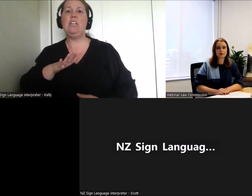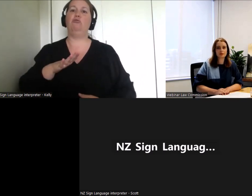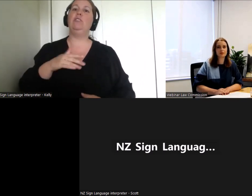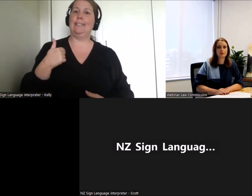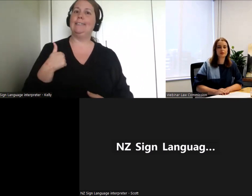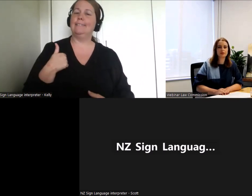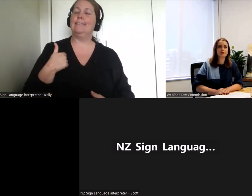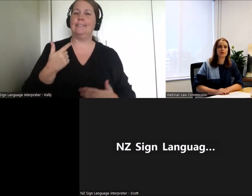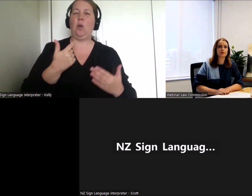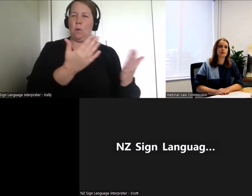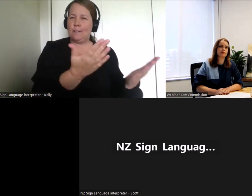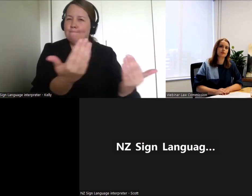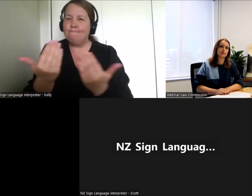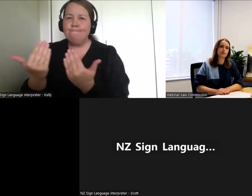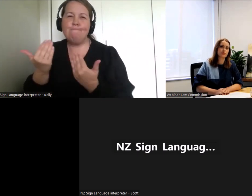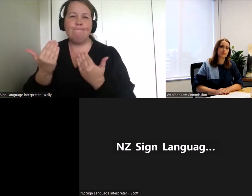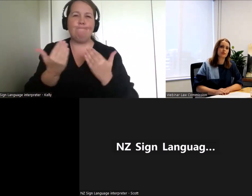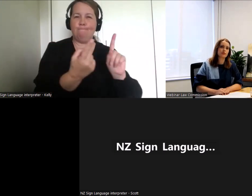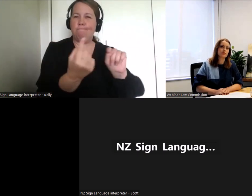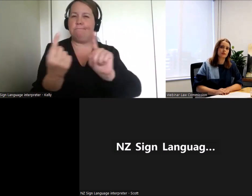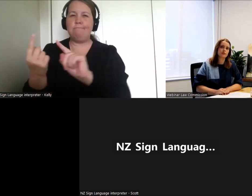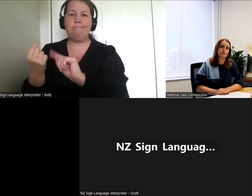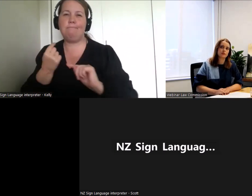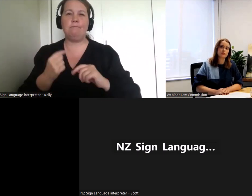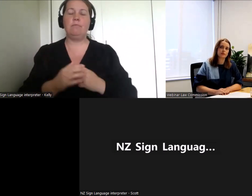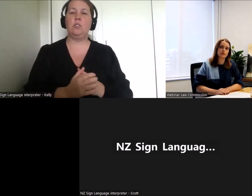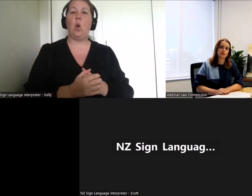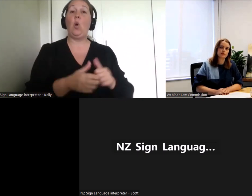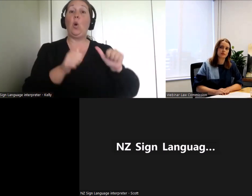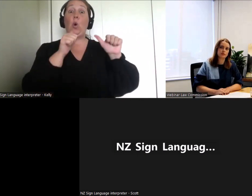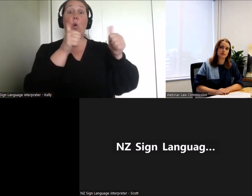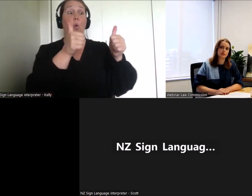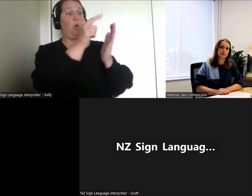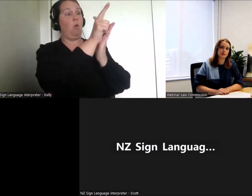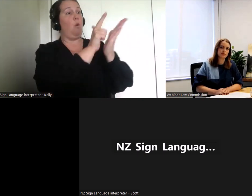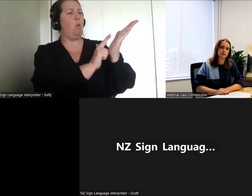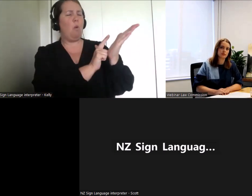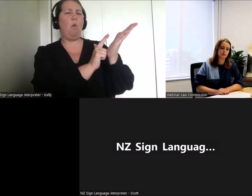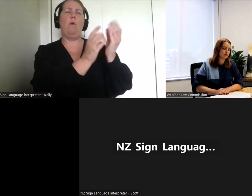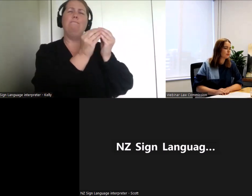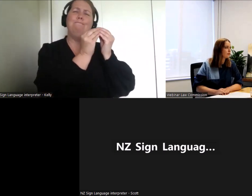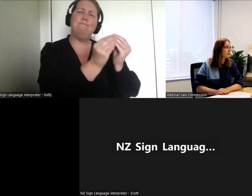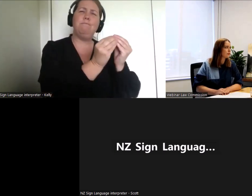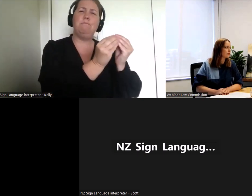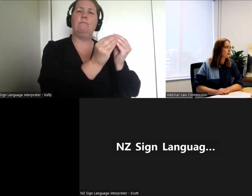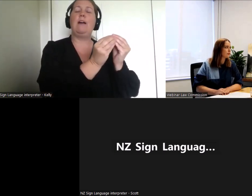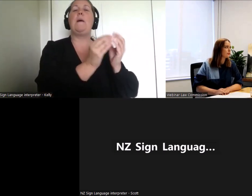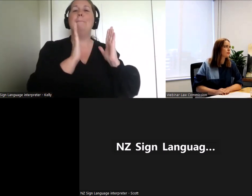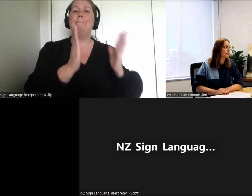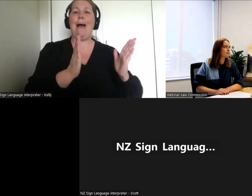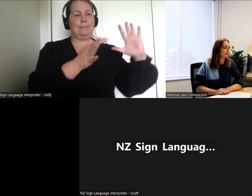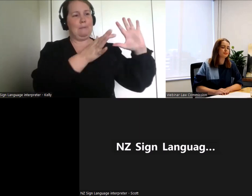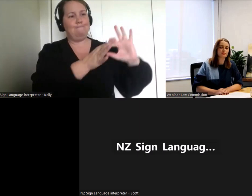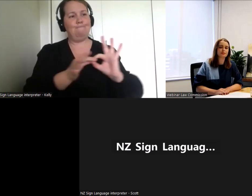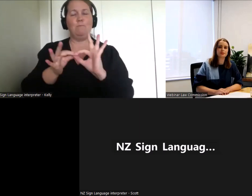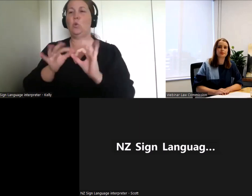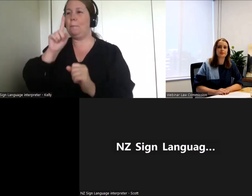has to be responsive to people's on the ground experiences and the reality of their lives. And so that's where we want to start